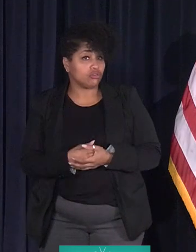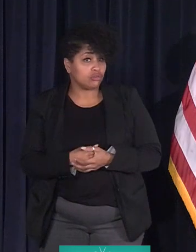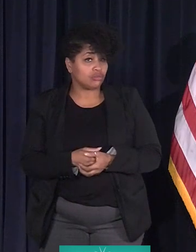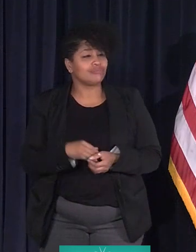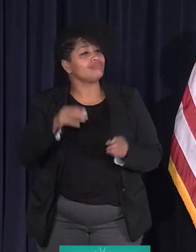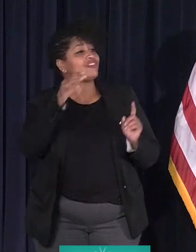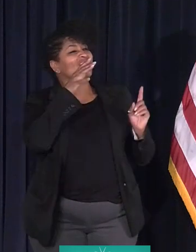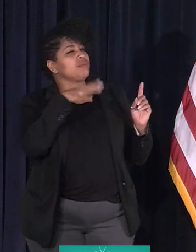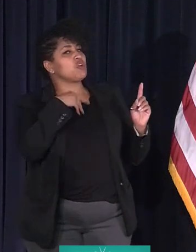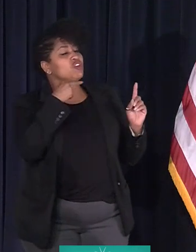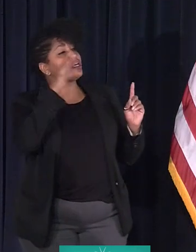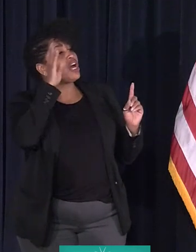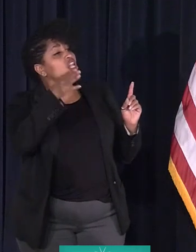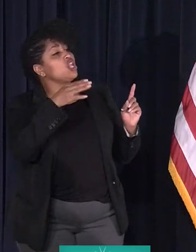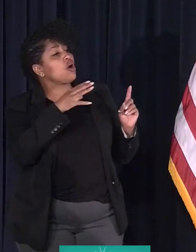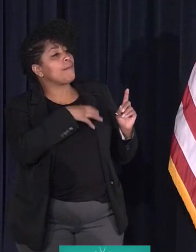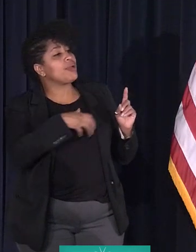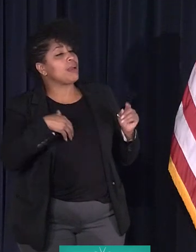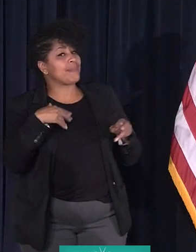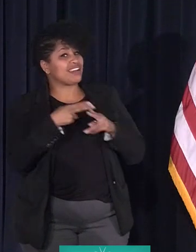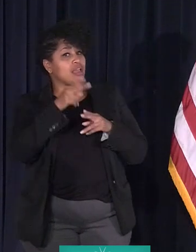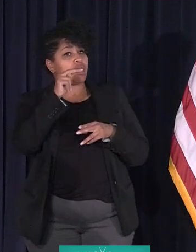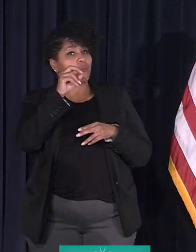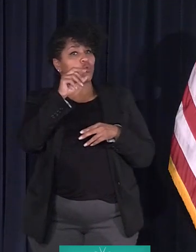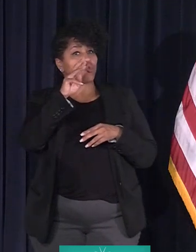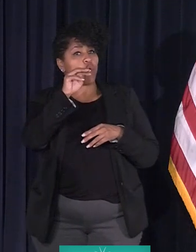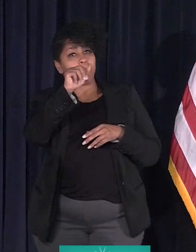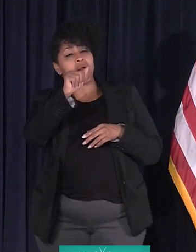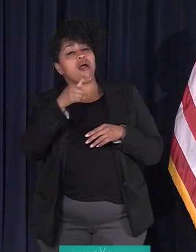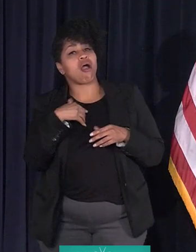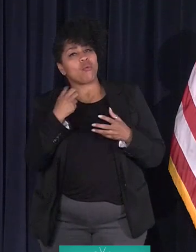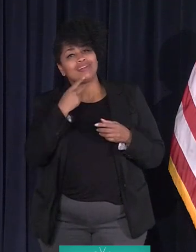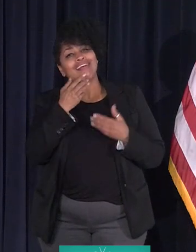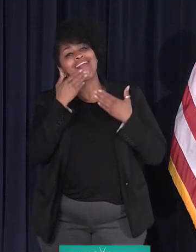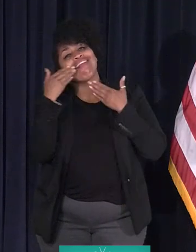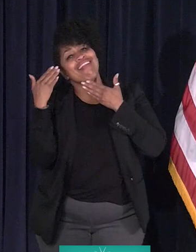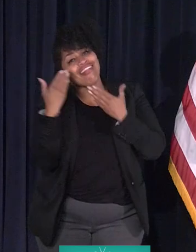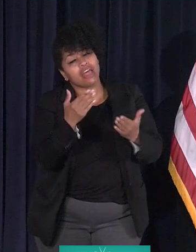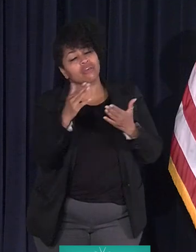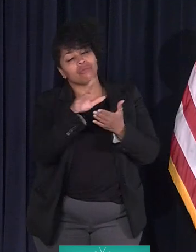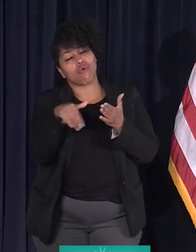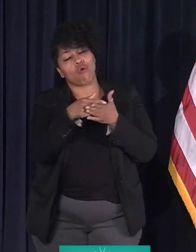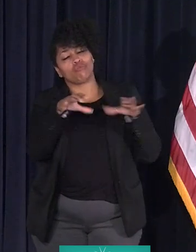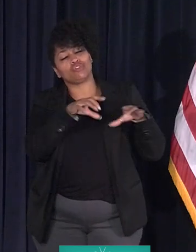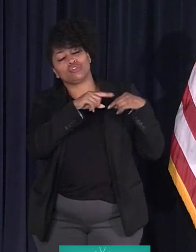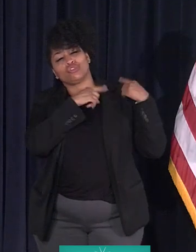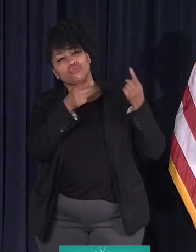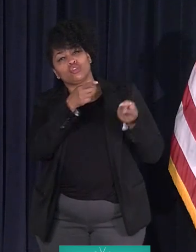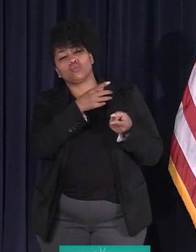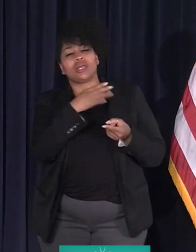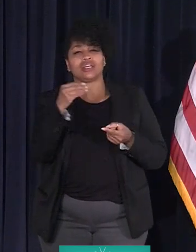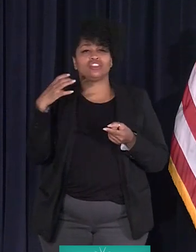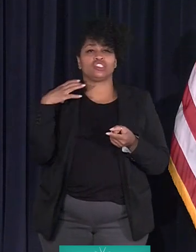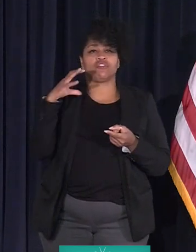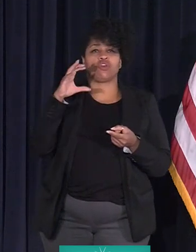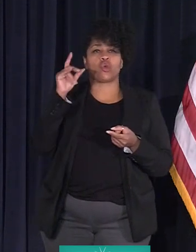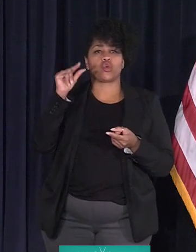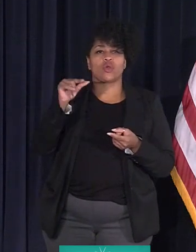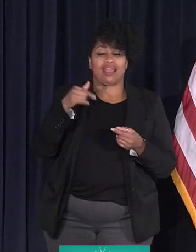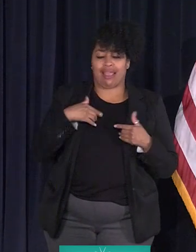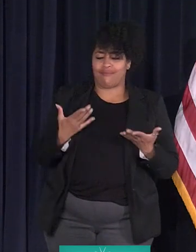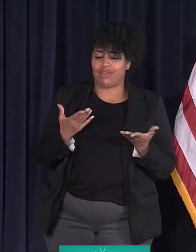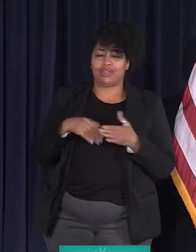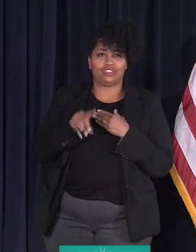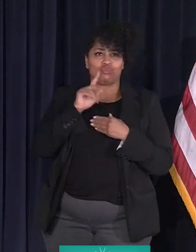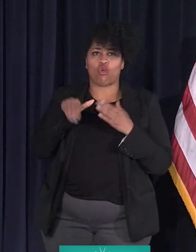Hello. Good evening, Mayor. My name is Norma. I just want to say thank you for all that you're doing. and Chief Craig, I've been in Detroit all my